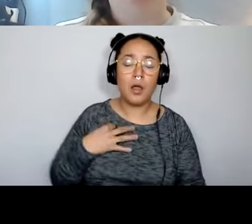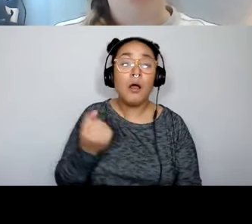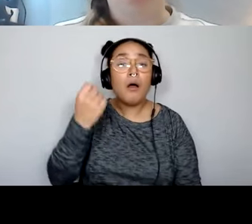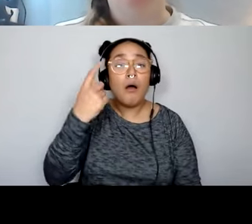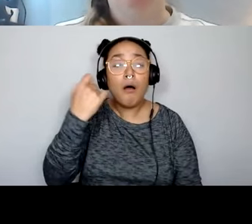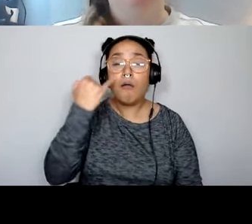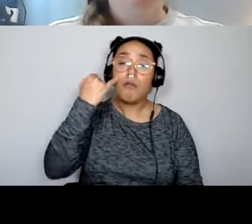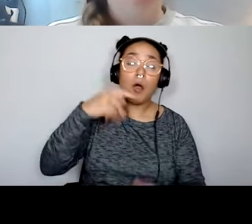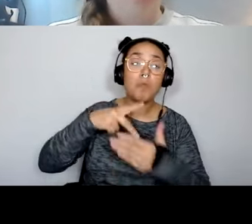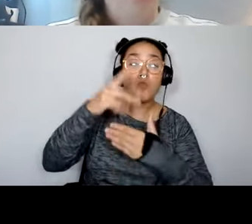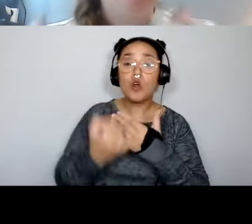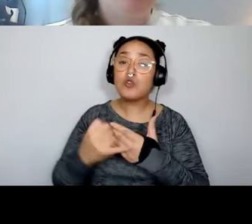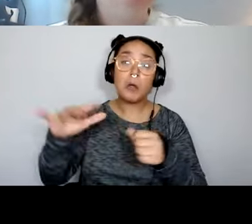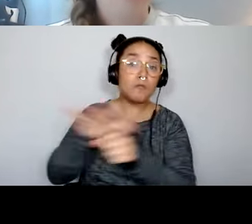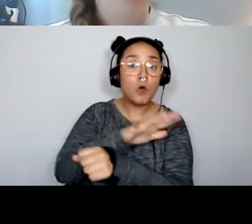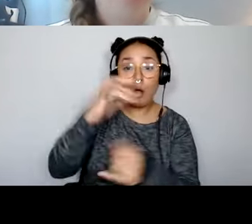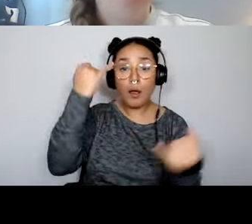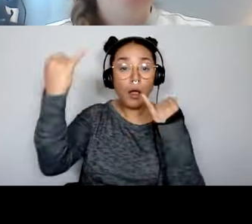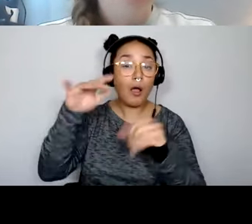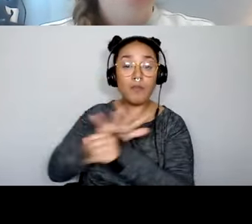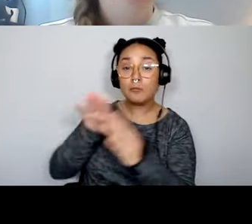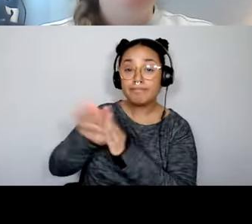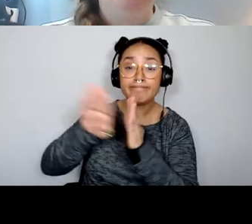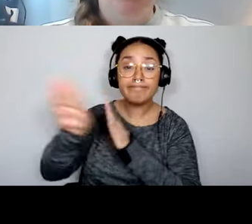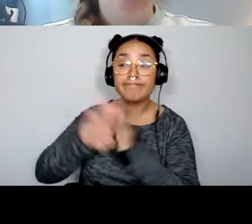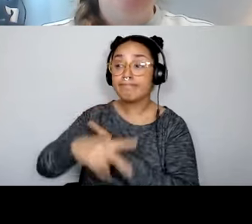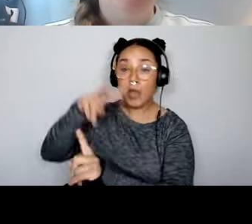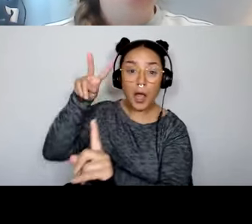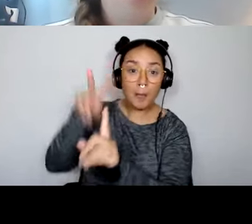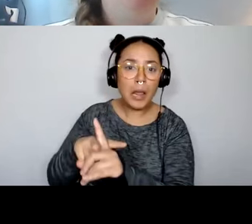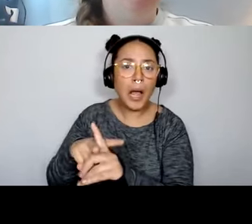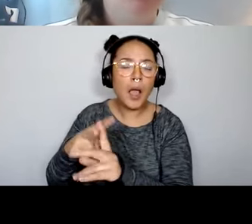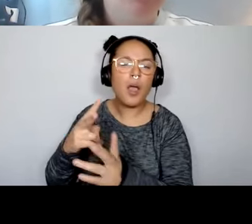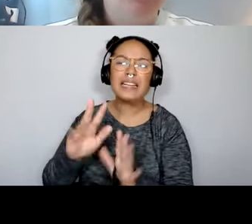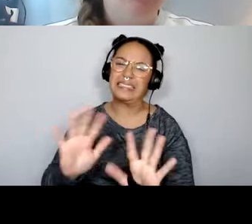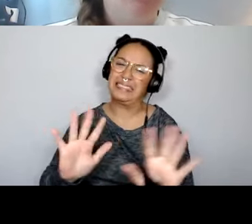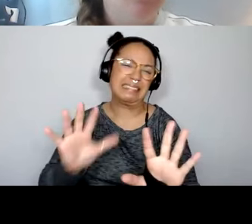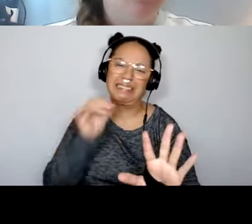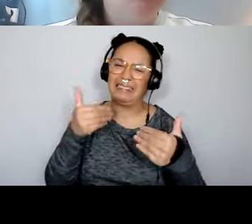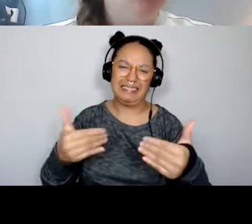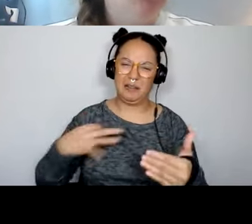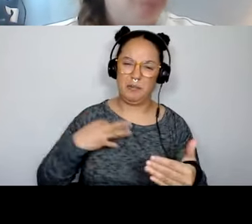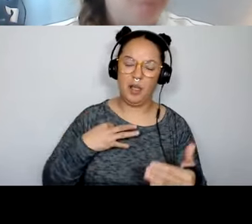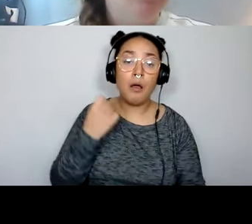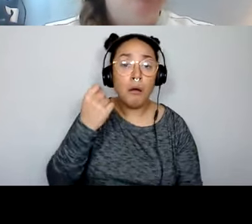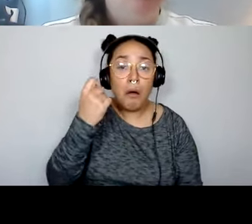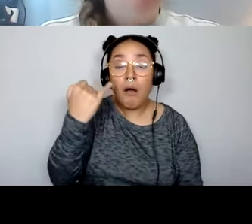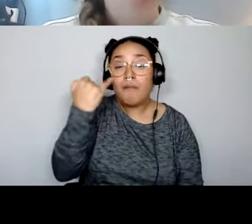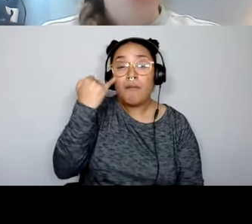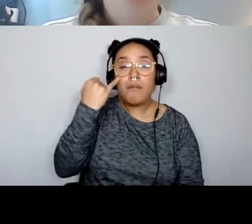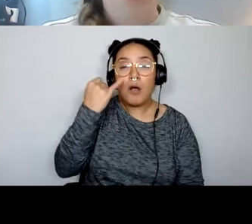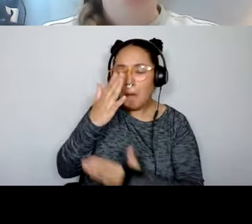and sort of fully formed, there's some aspect of it that you're needing help with that you don't have the skills to address.